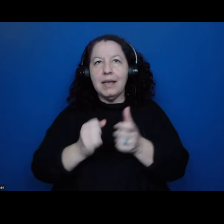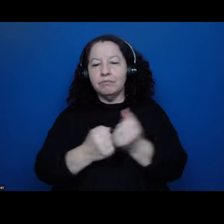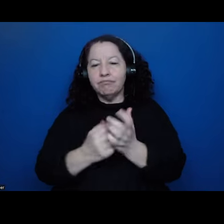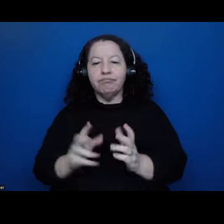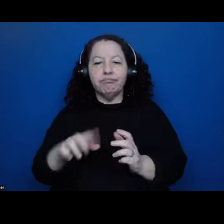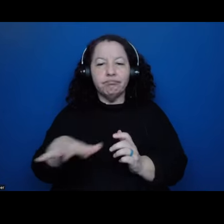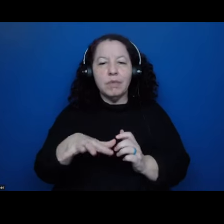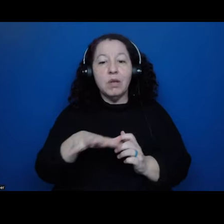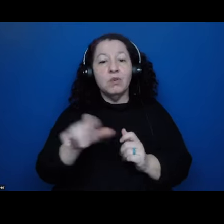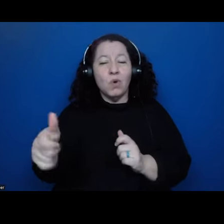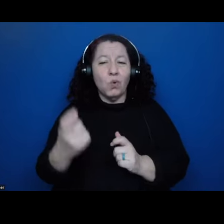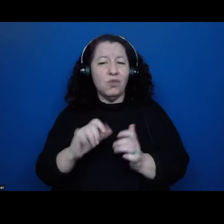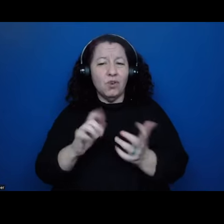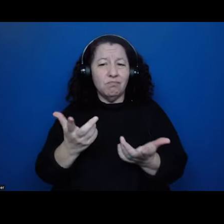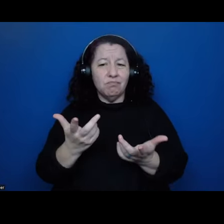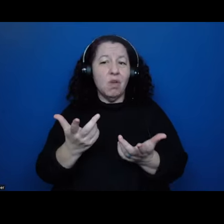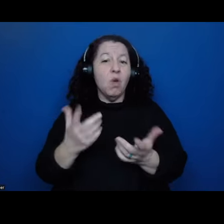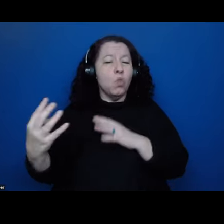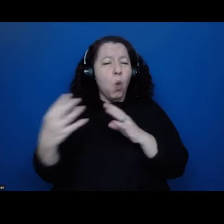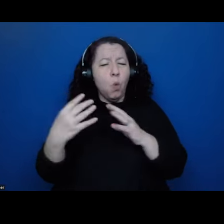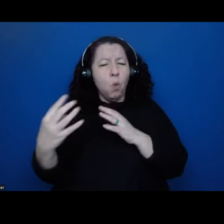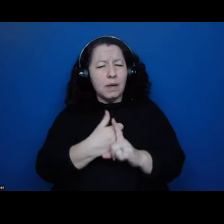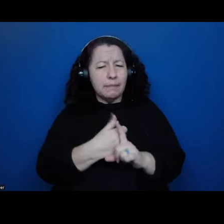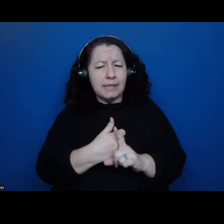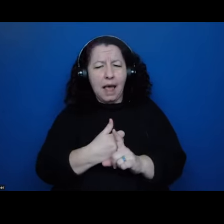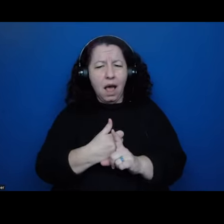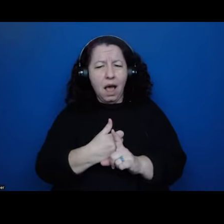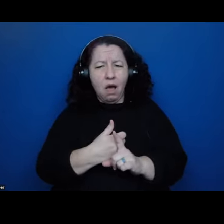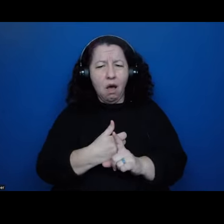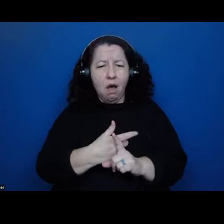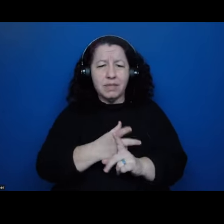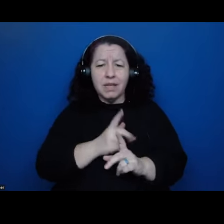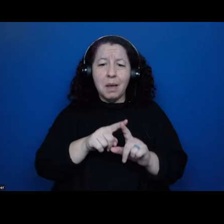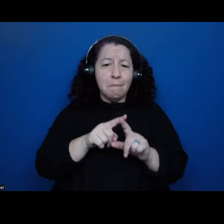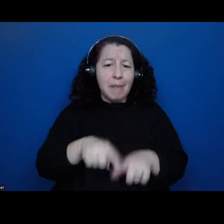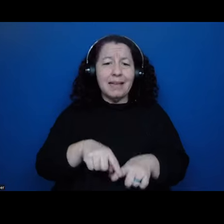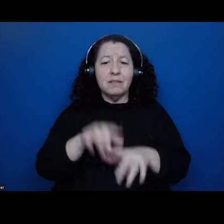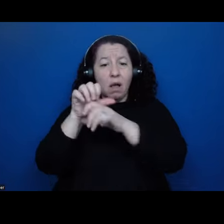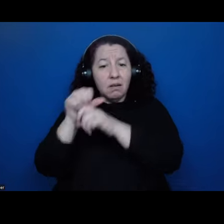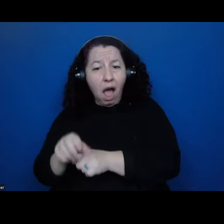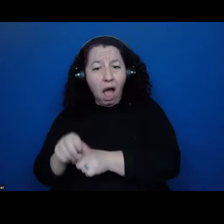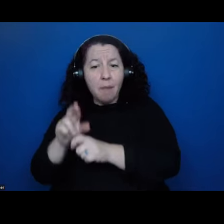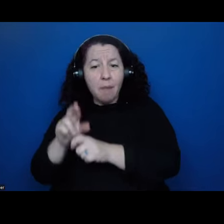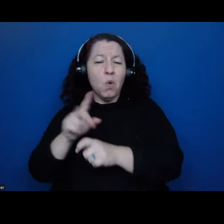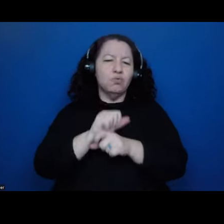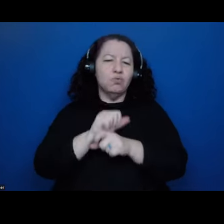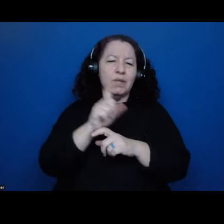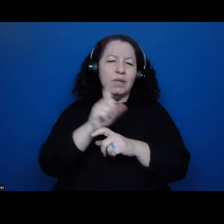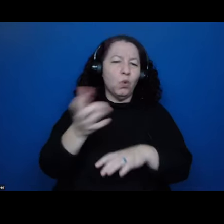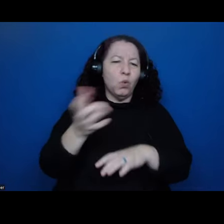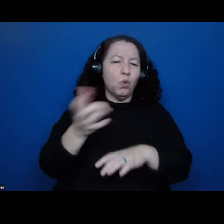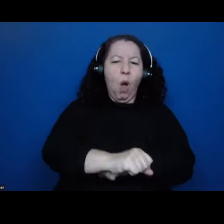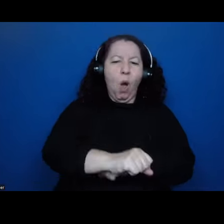ritualistic were the wars versus pure conquest? Um, there's a mix of both. So we know that in certain instances,